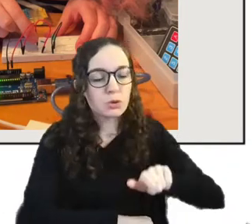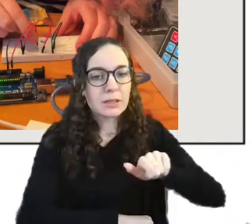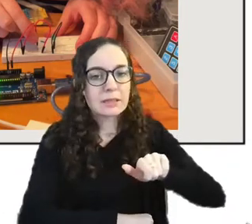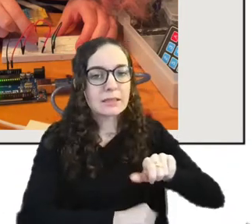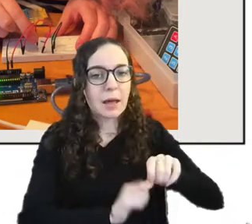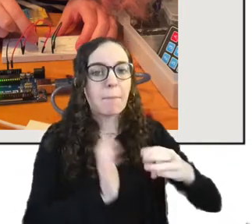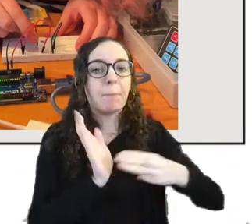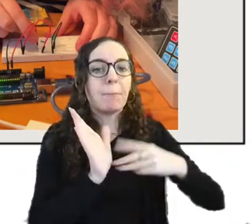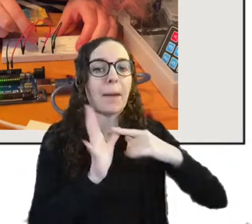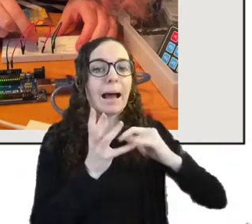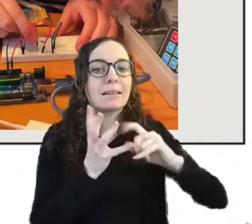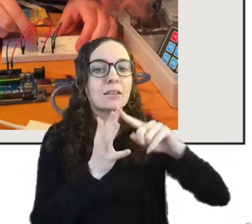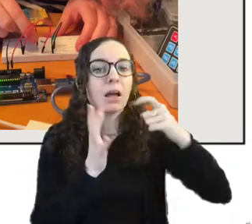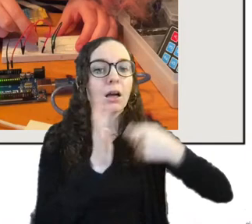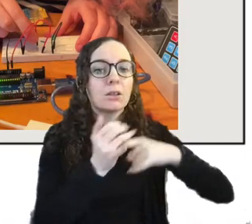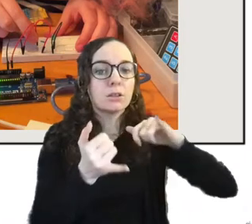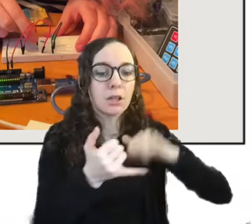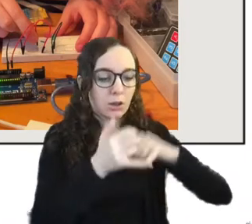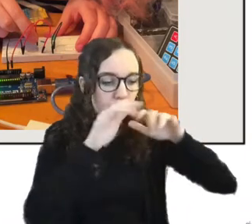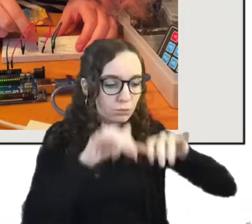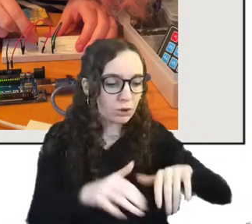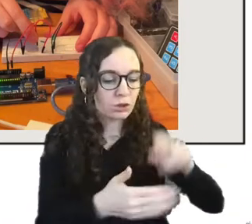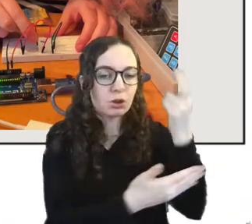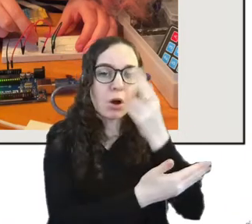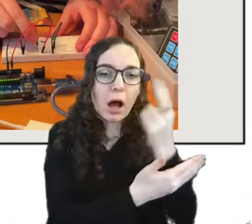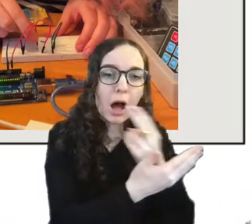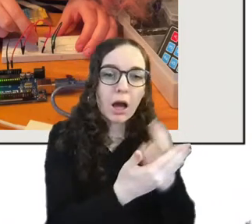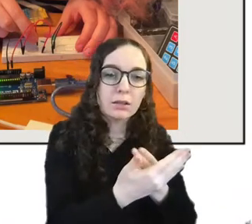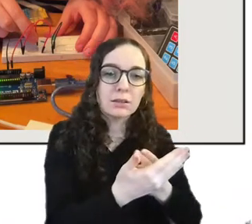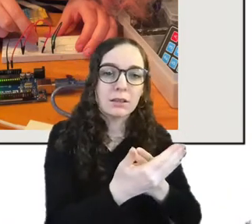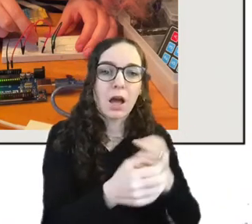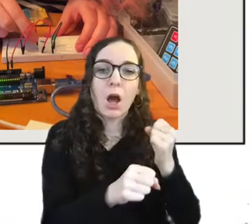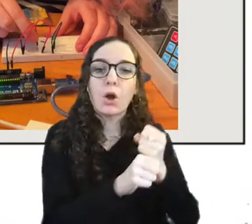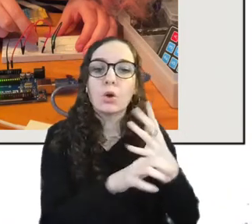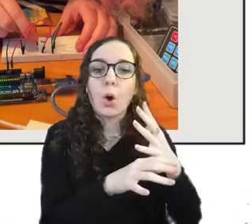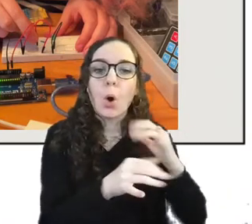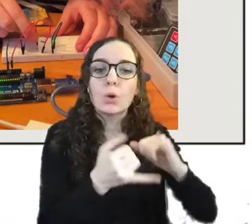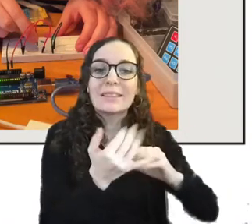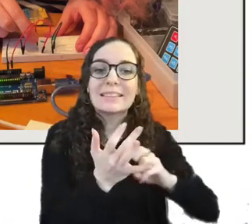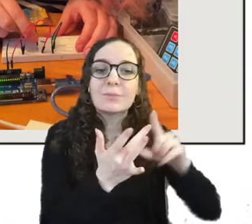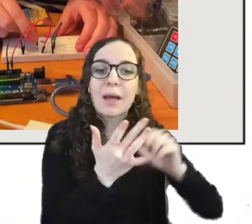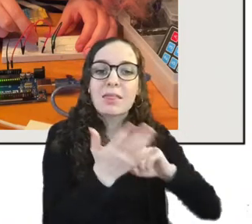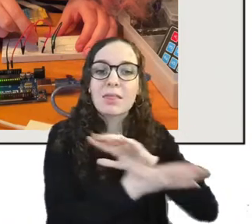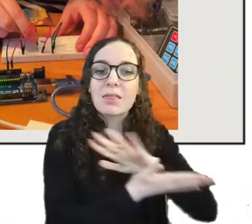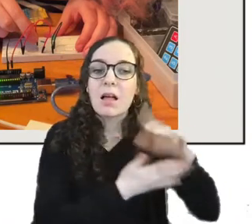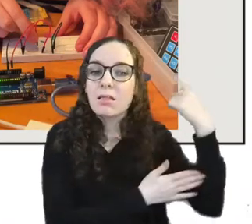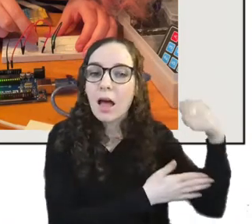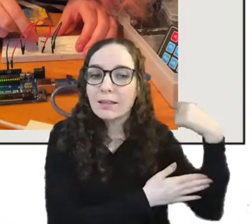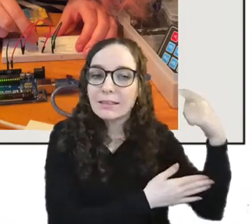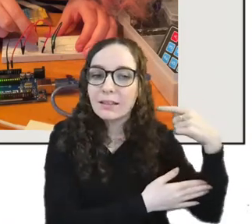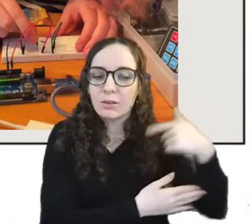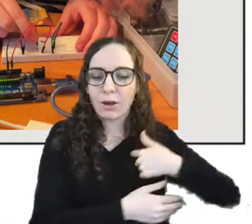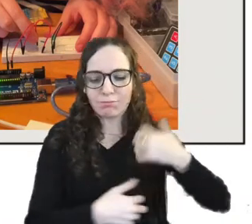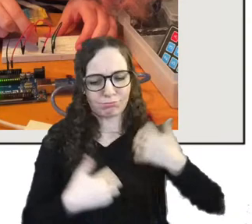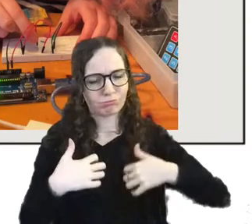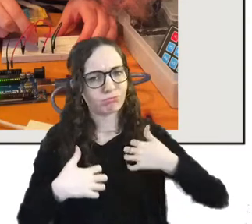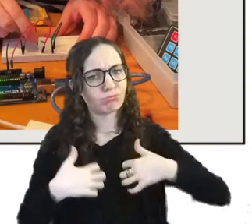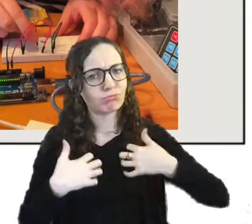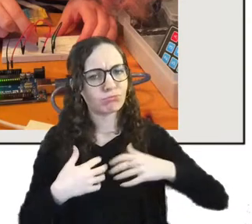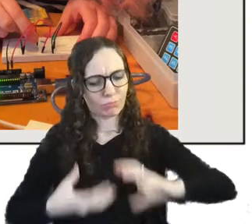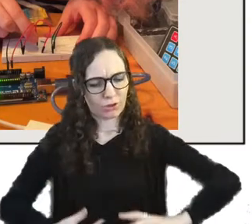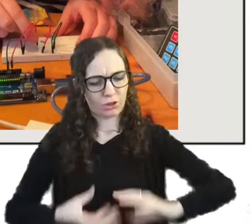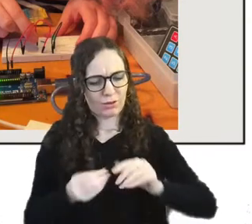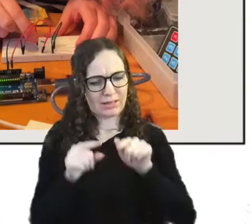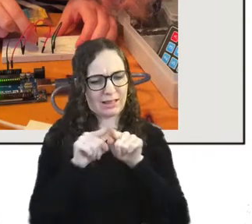arts at goldsmiths university of london um so i'm interested in kind of creating this sort of types of